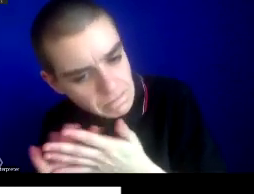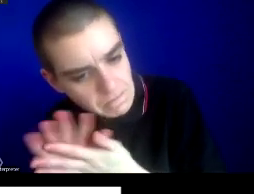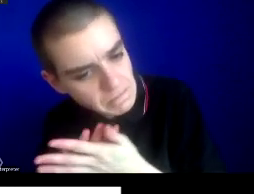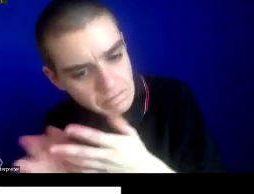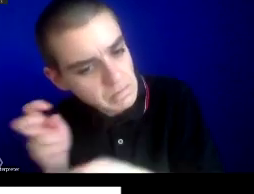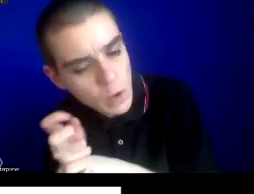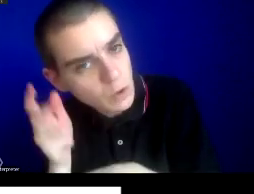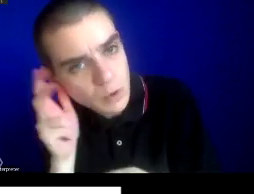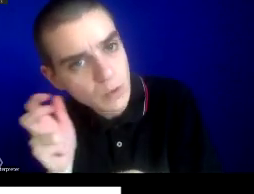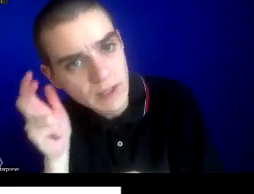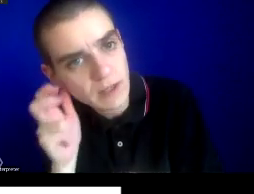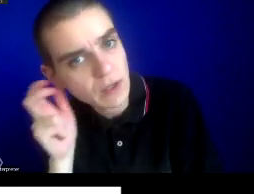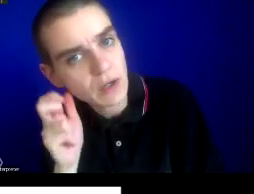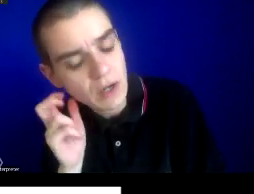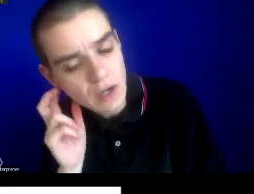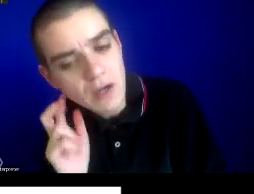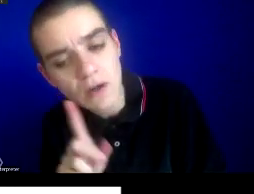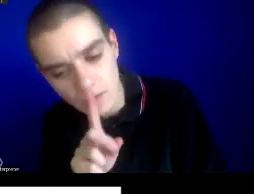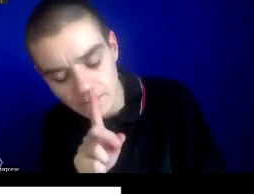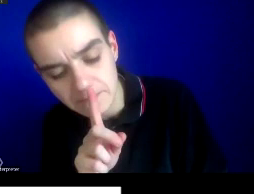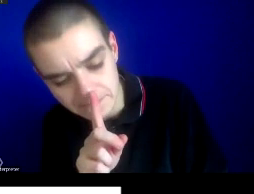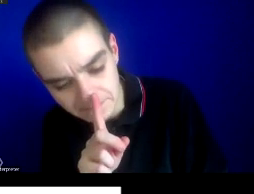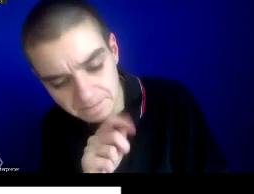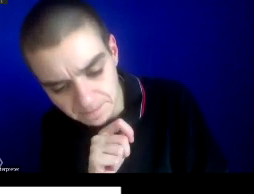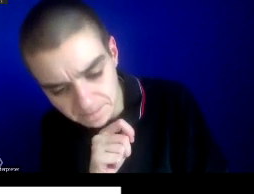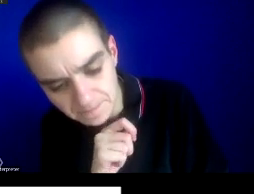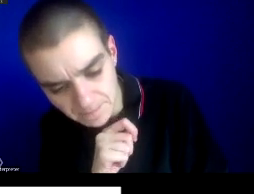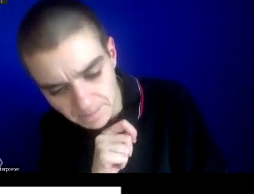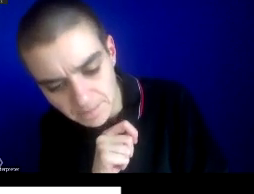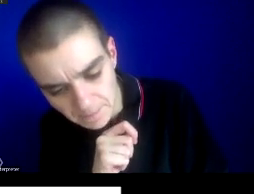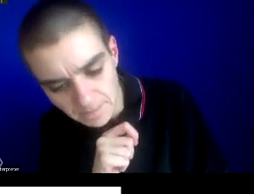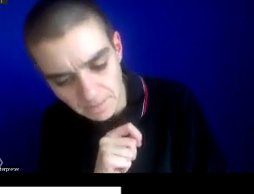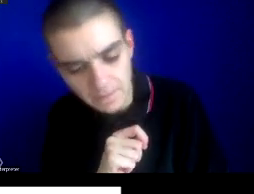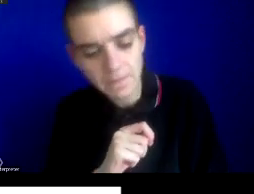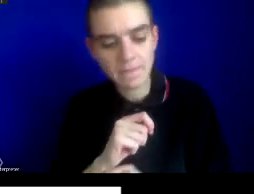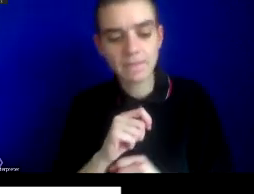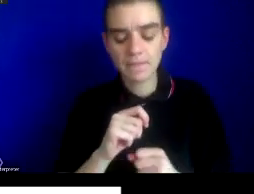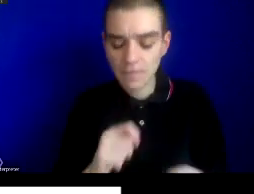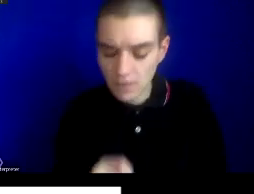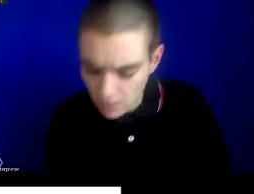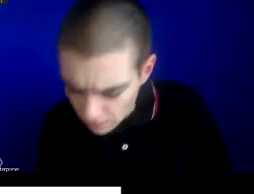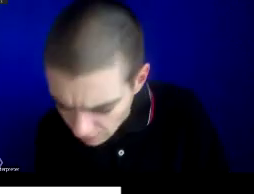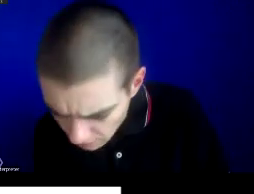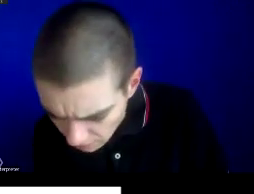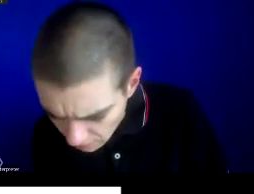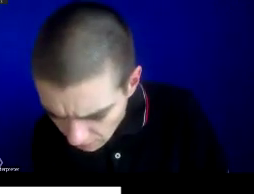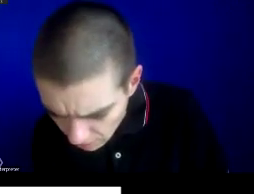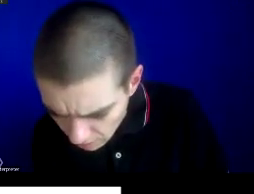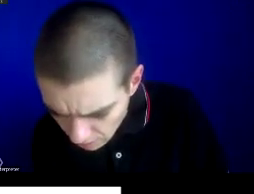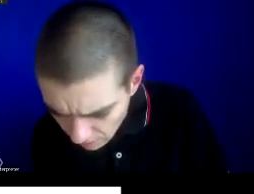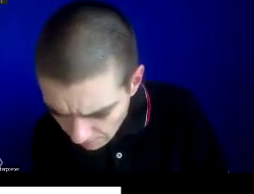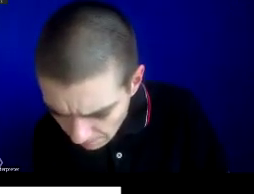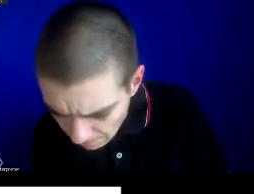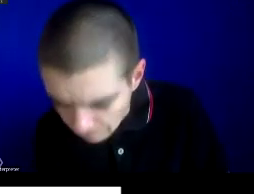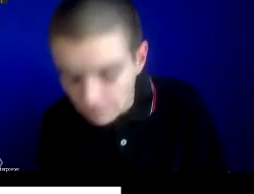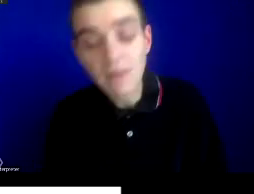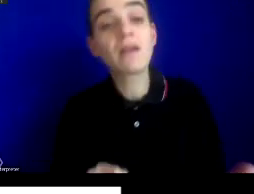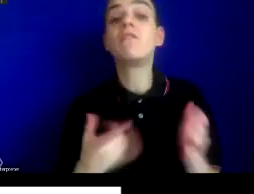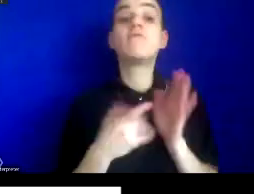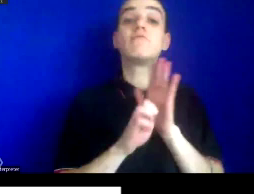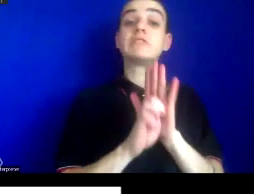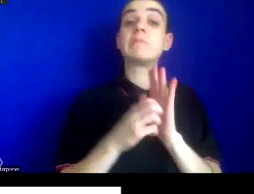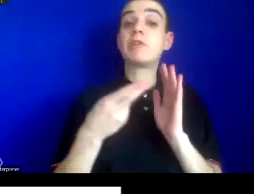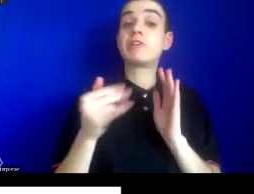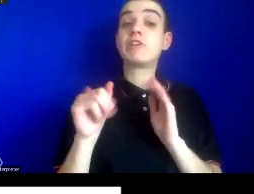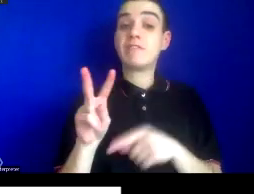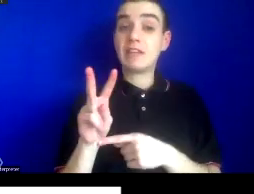inquiry is possible. Certainly, the epidemics that resist control and containment for long periods, such as the AIDS-IV-AIDS pandemic, have produced